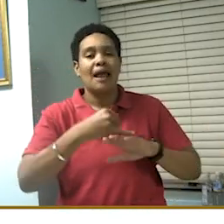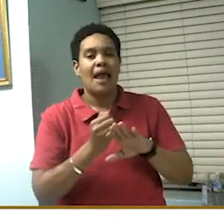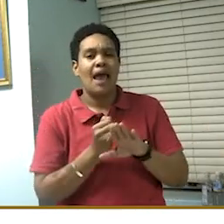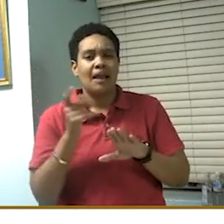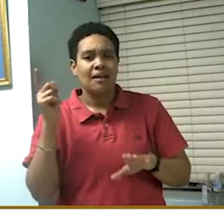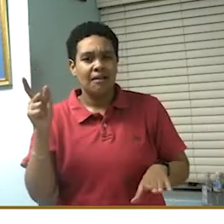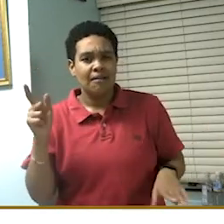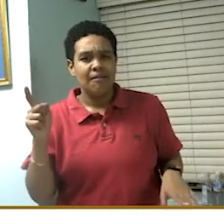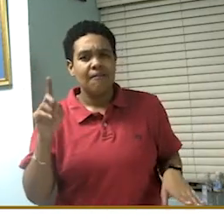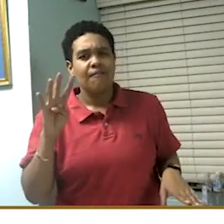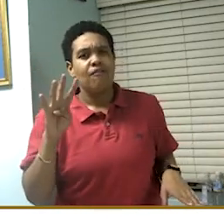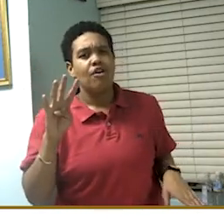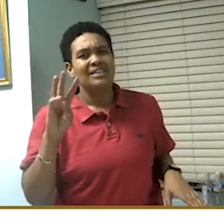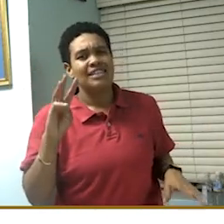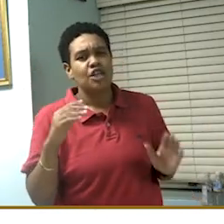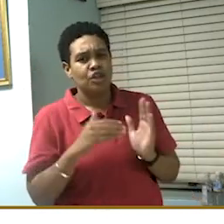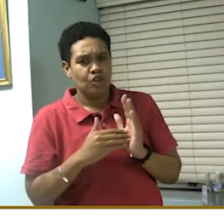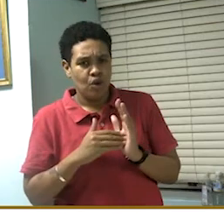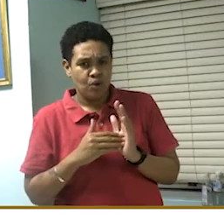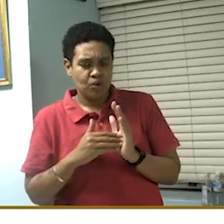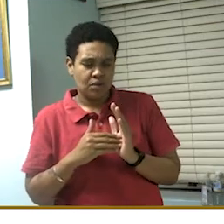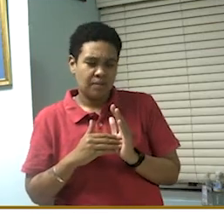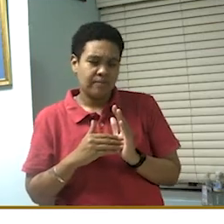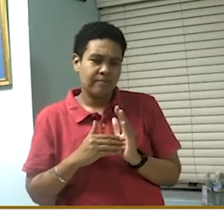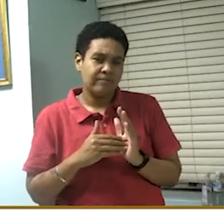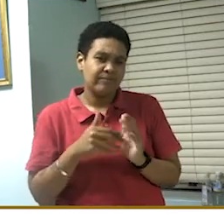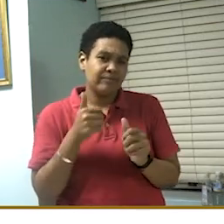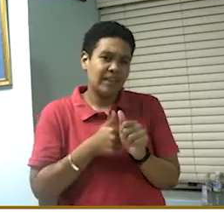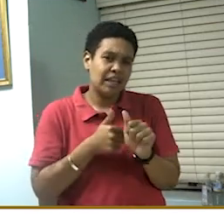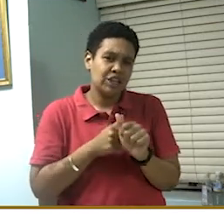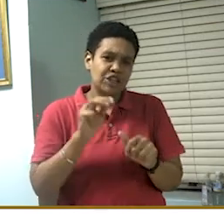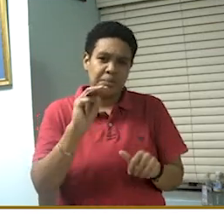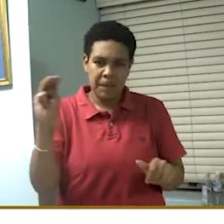46,000 per million.